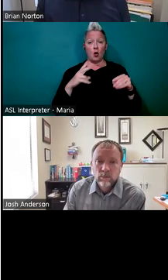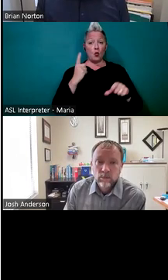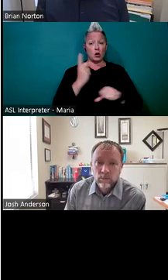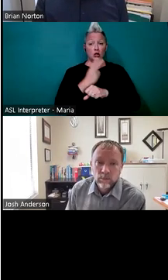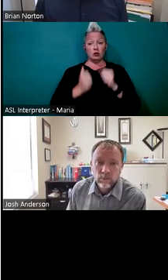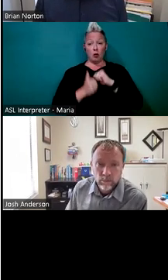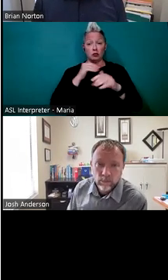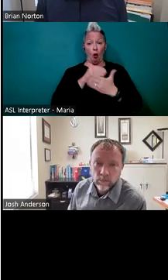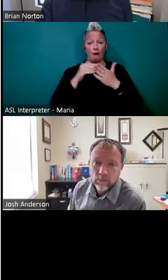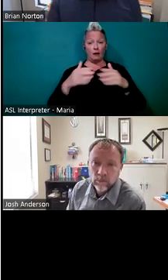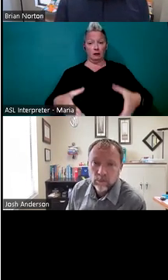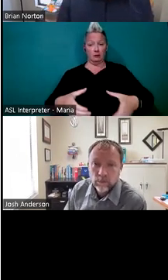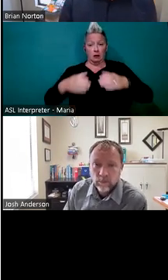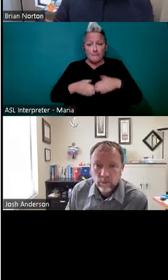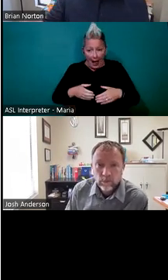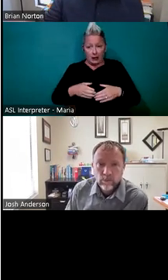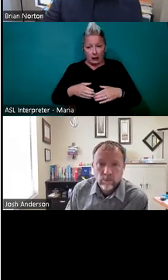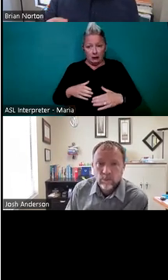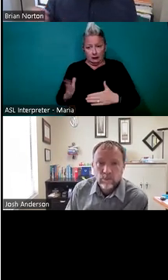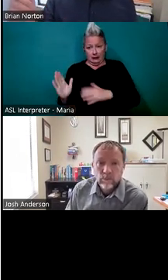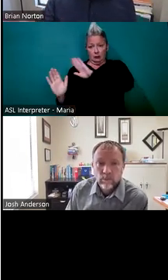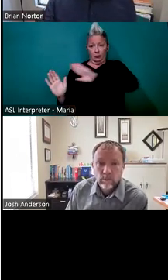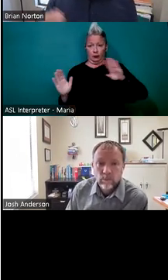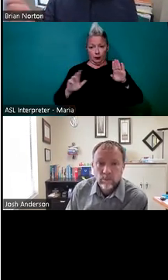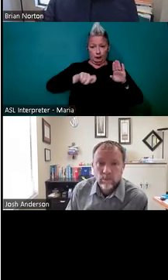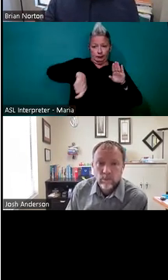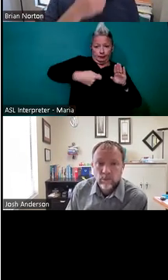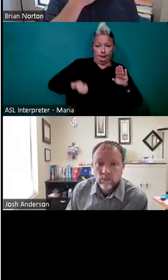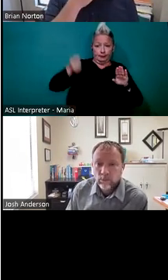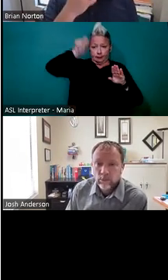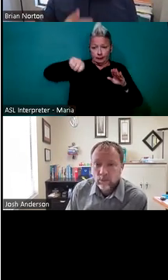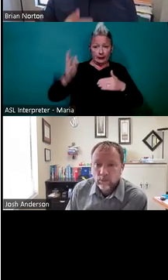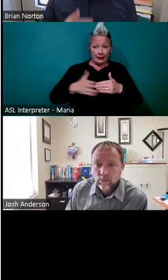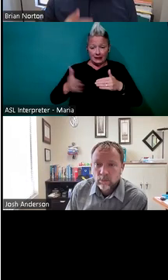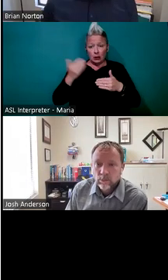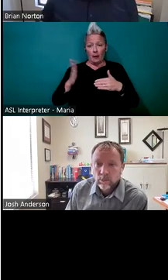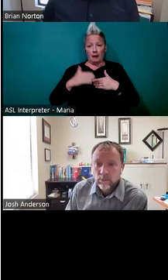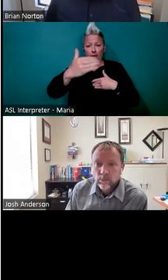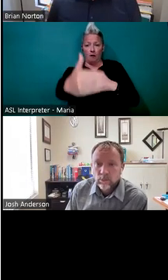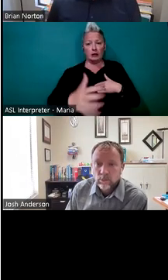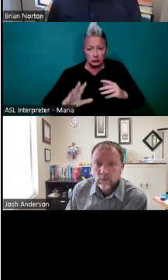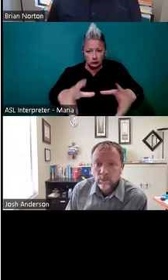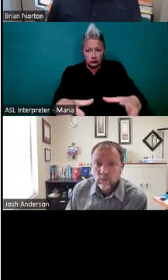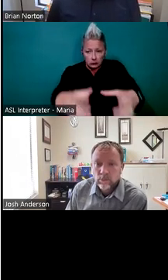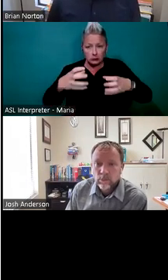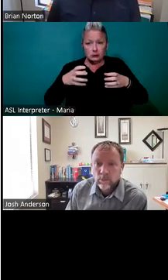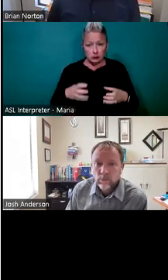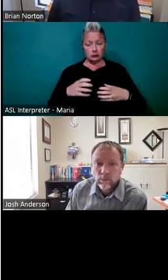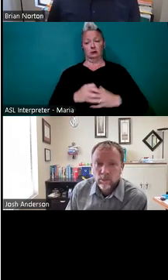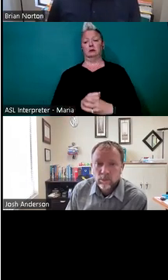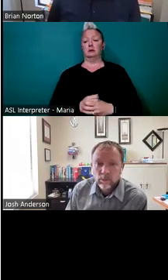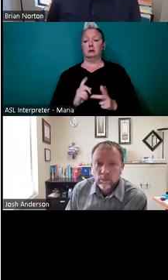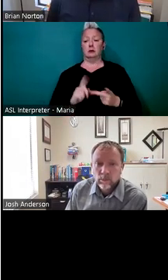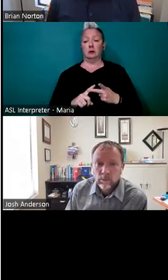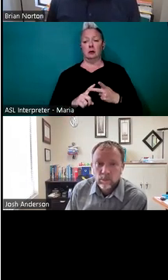to the back of the display where you're going to be using those more often can be really, really helpful. Um, someone mentioned the